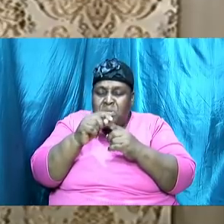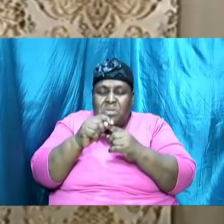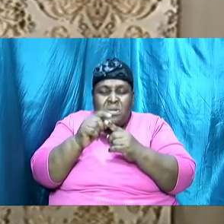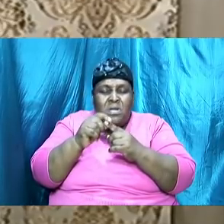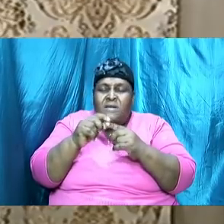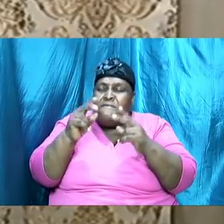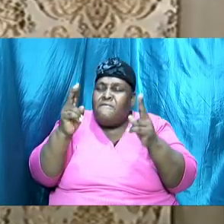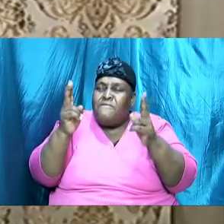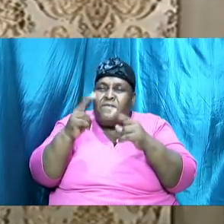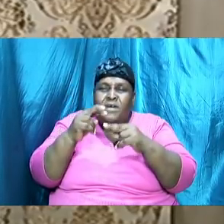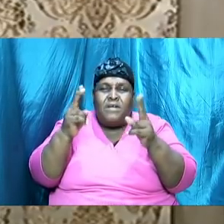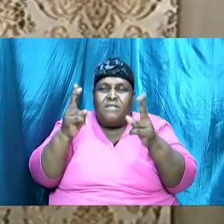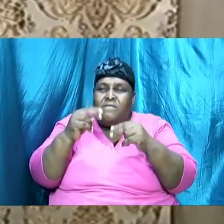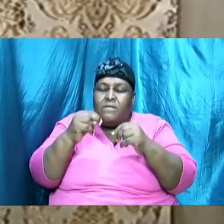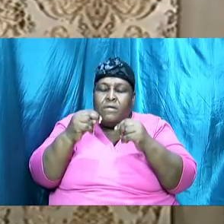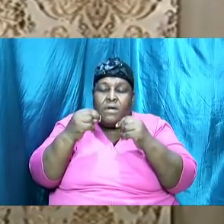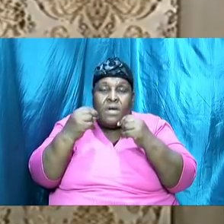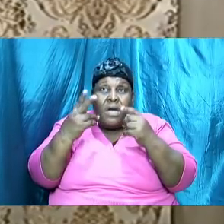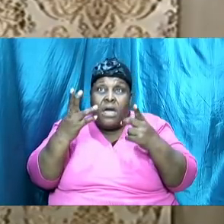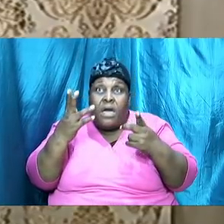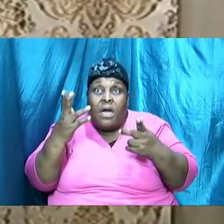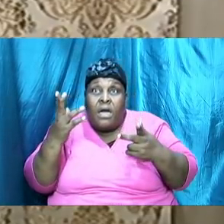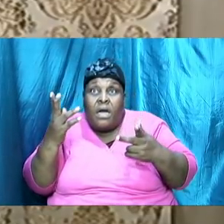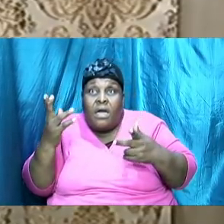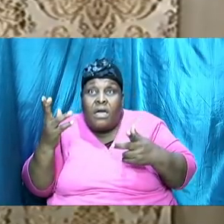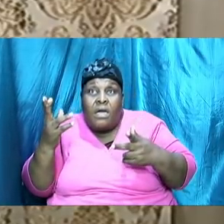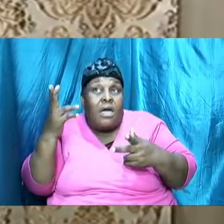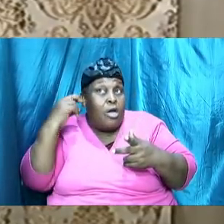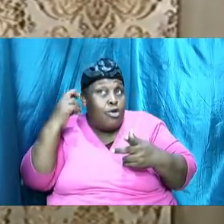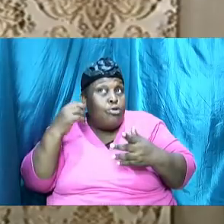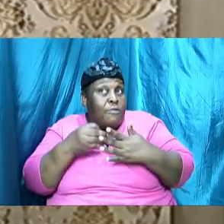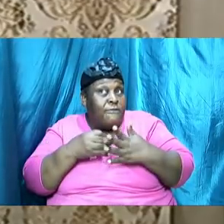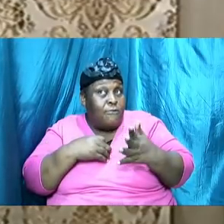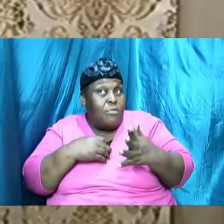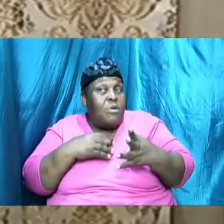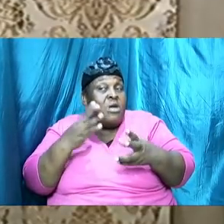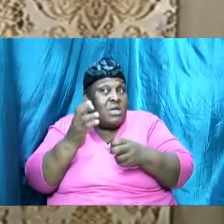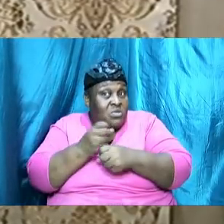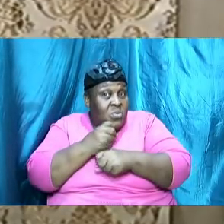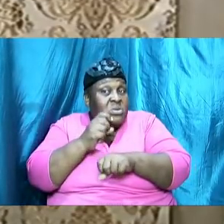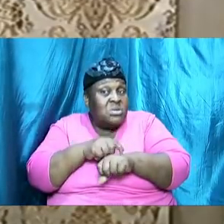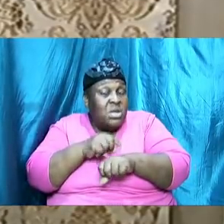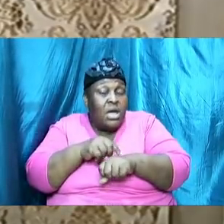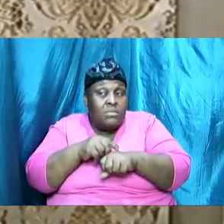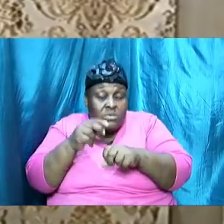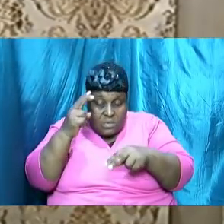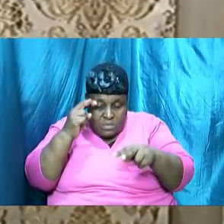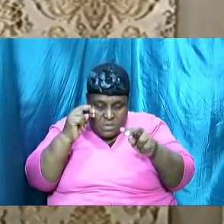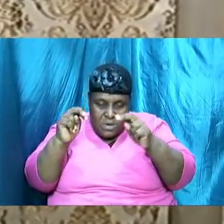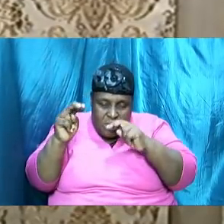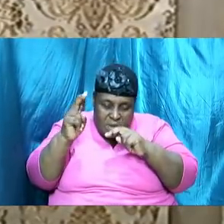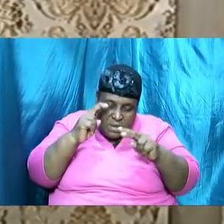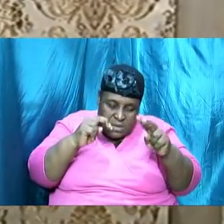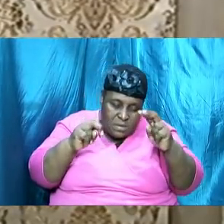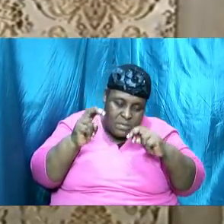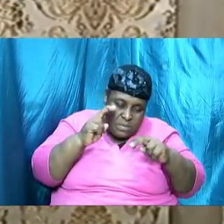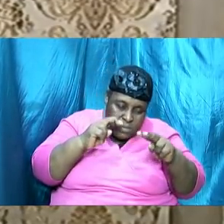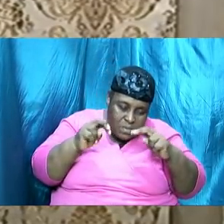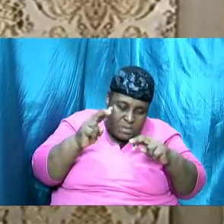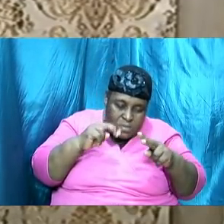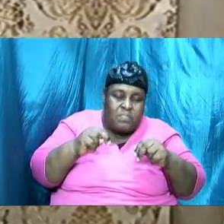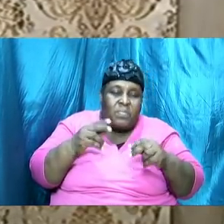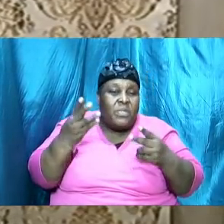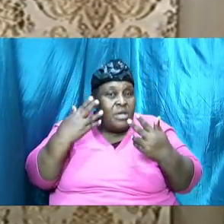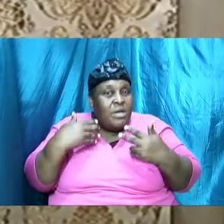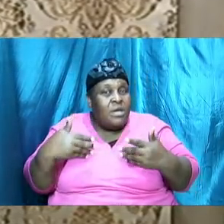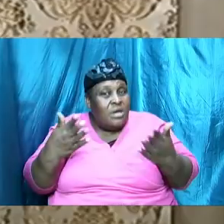was very very shocking I mean I've heard it before but I took the time last night and I looked at it and here is